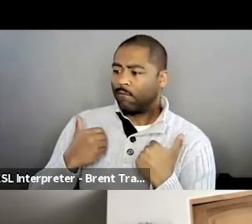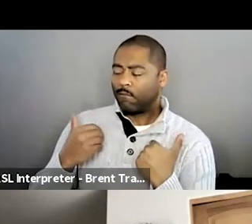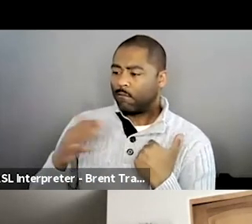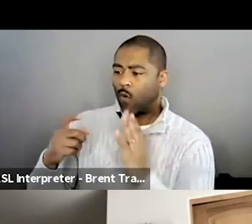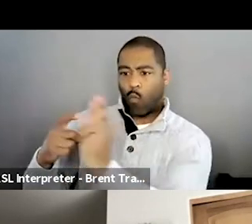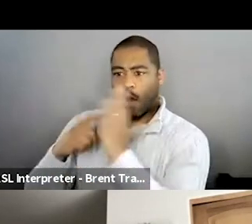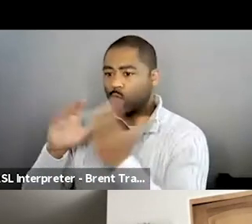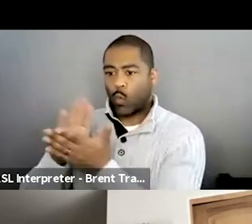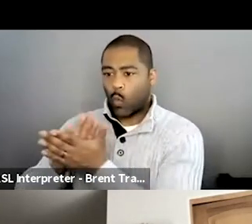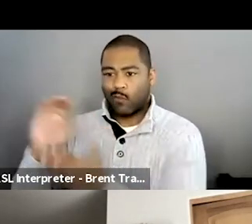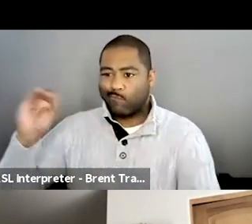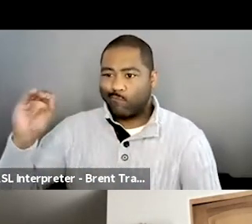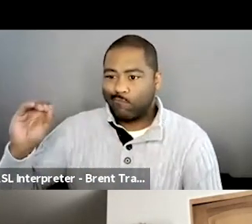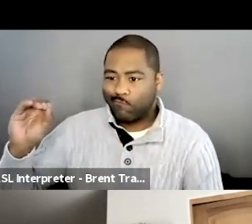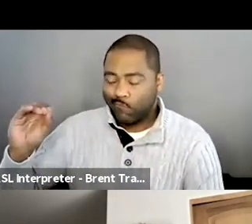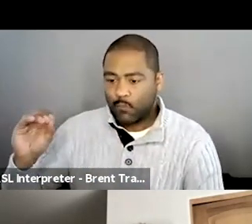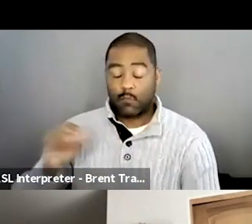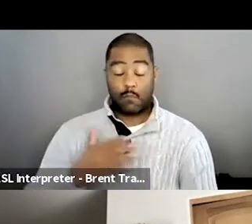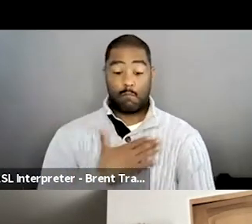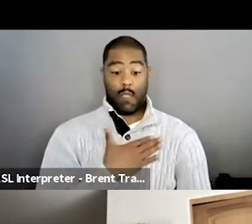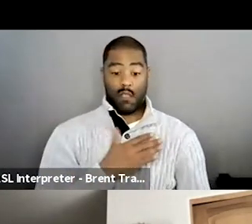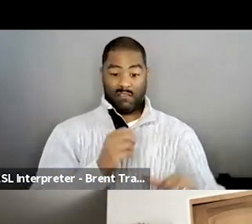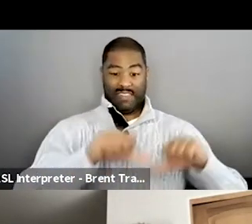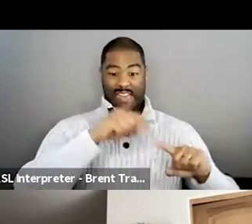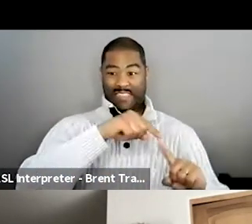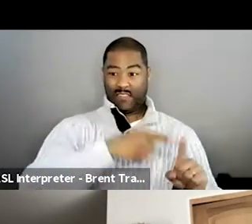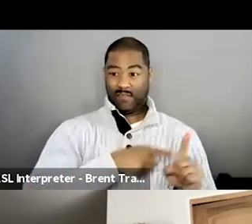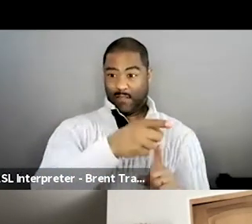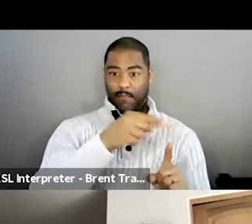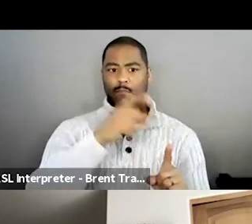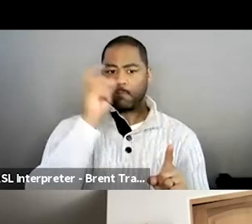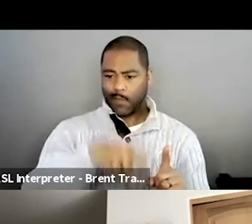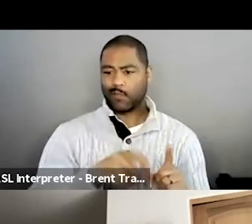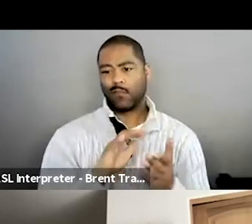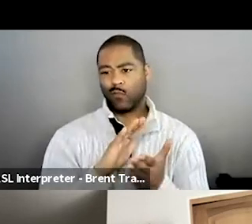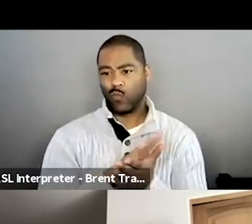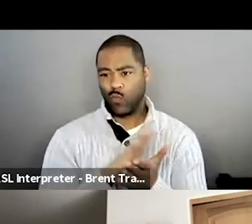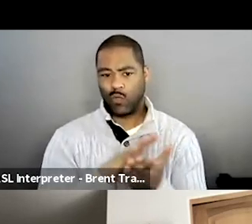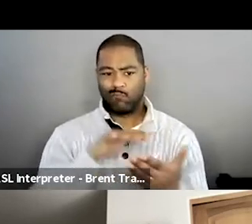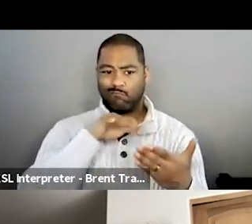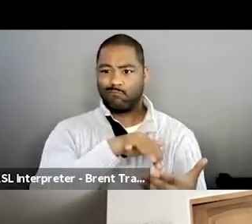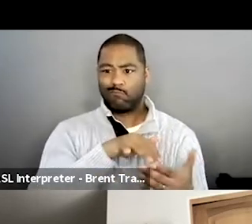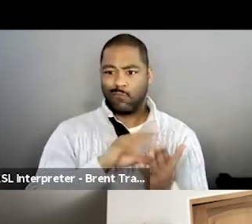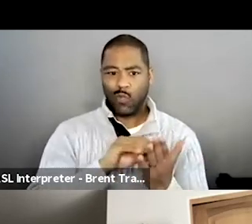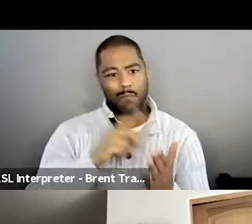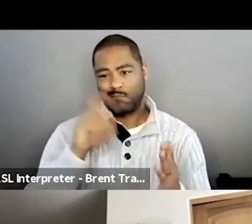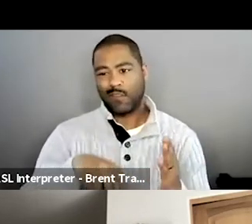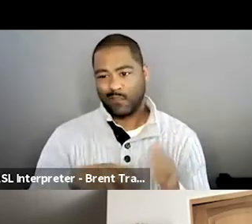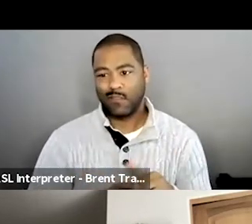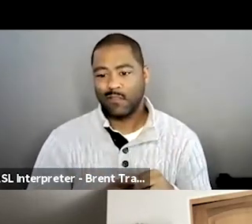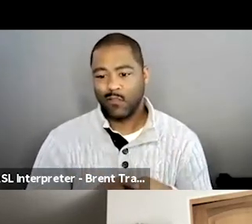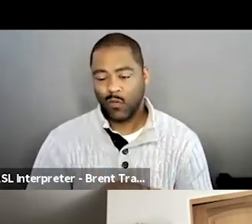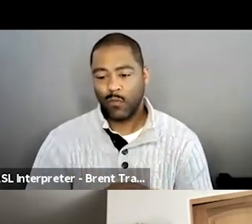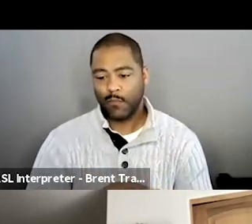requirement for me to be, be for me to feel fulfilled and then work. I would like to